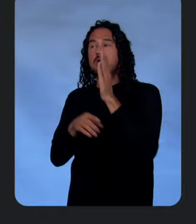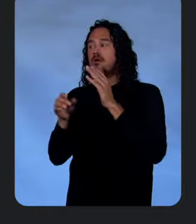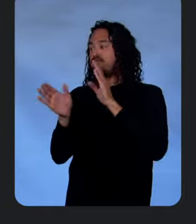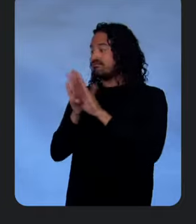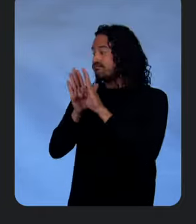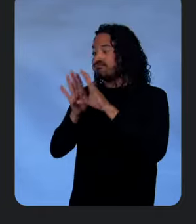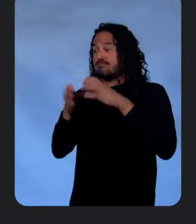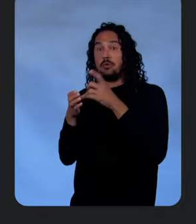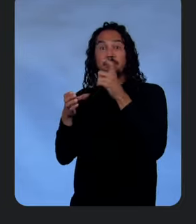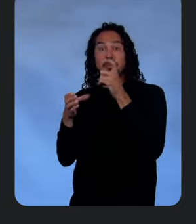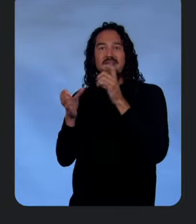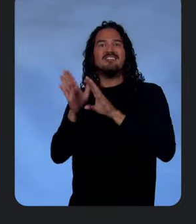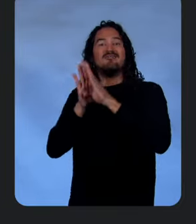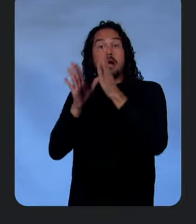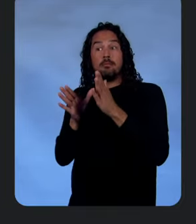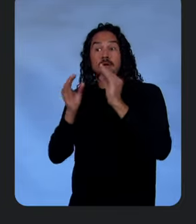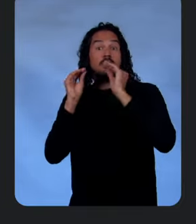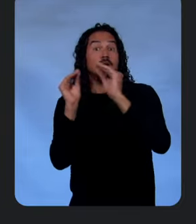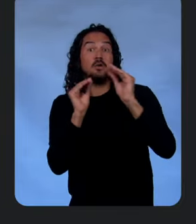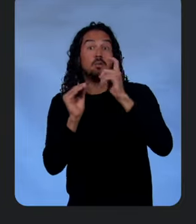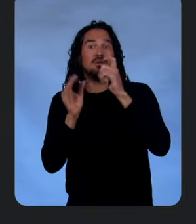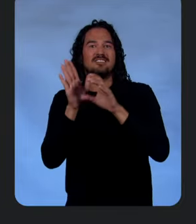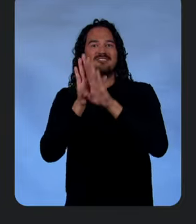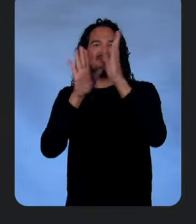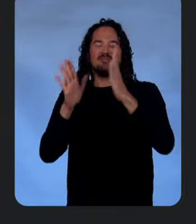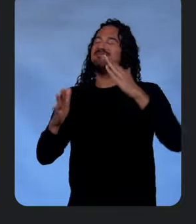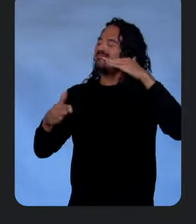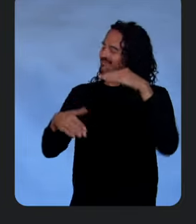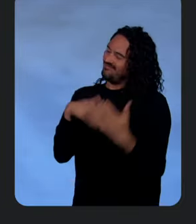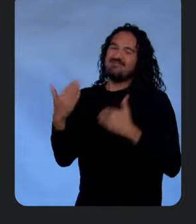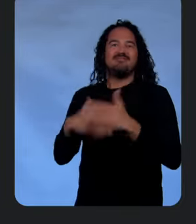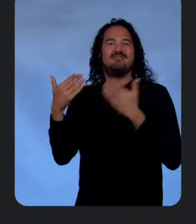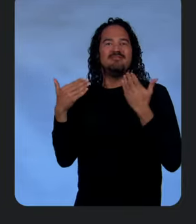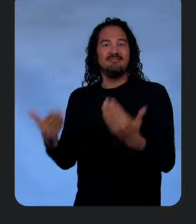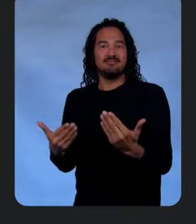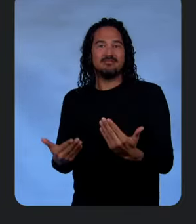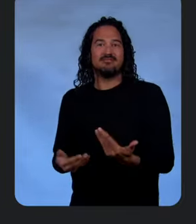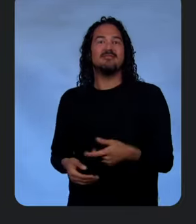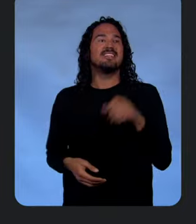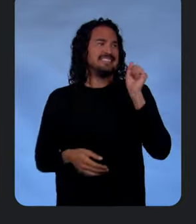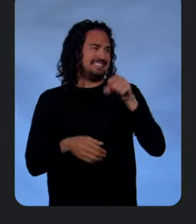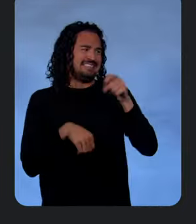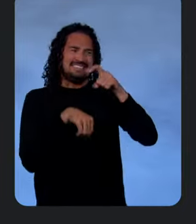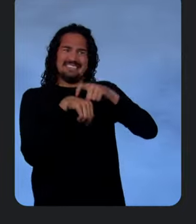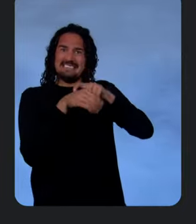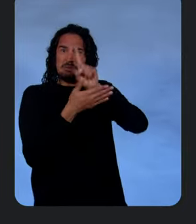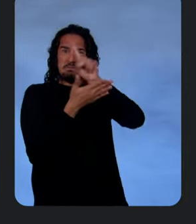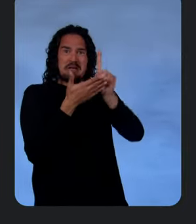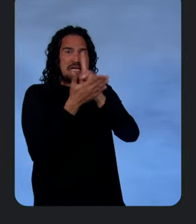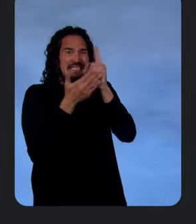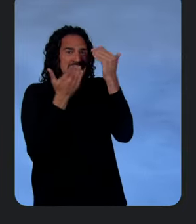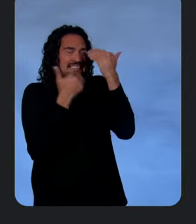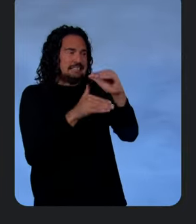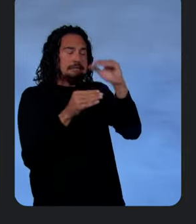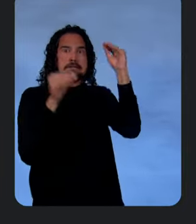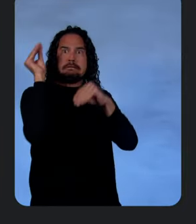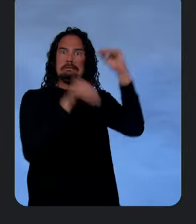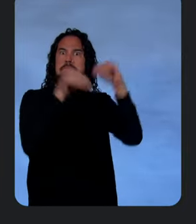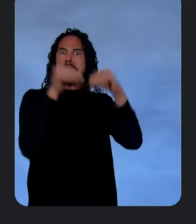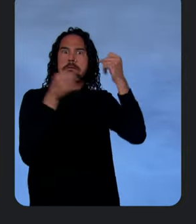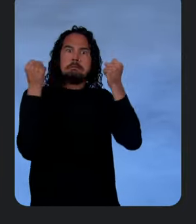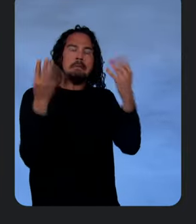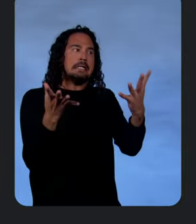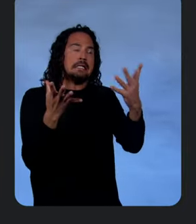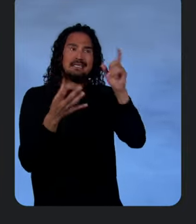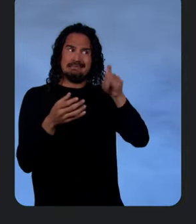developers. So let's get moving. Awesome. Yeah, we've to get you out of here in 60 minutes, or Allison's going to yell at me again. So we've got a jam-packed morning,